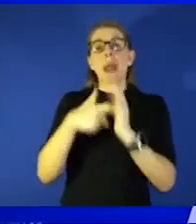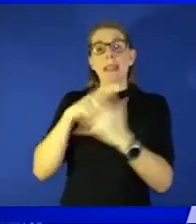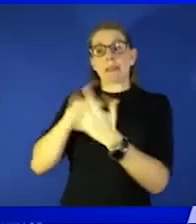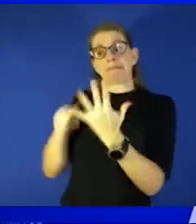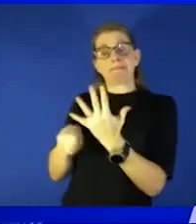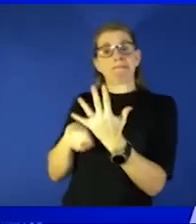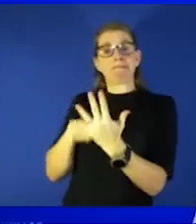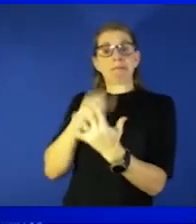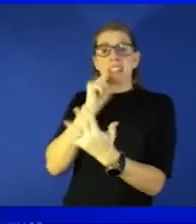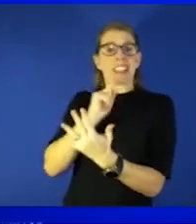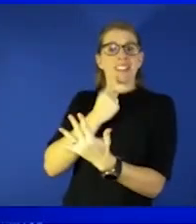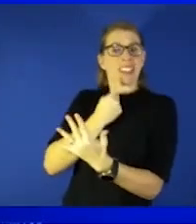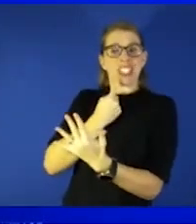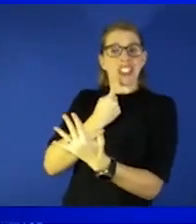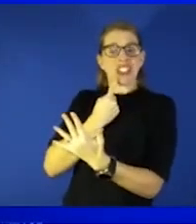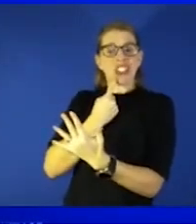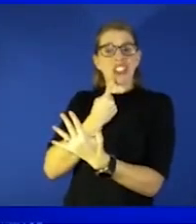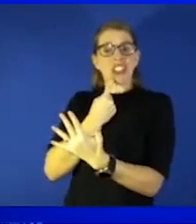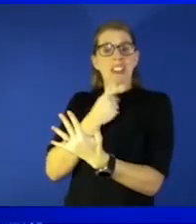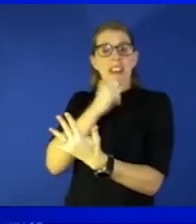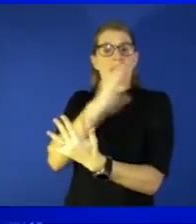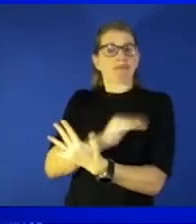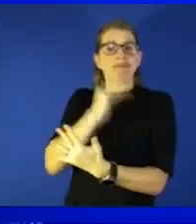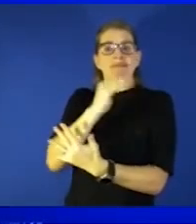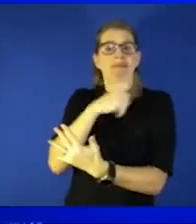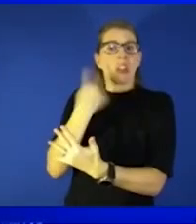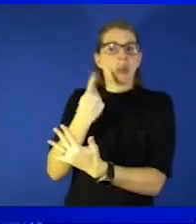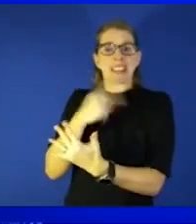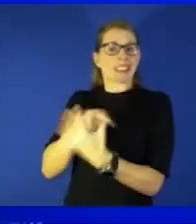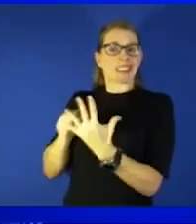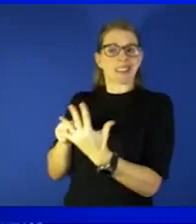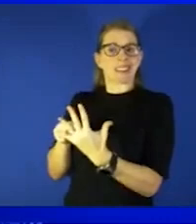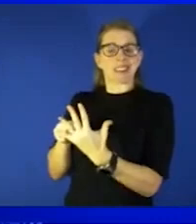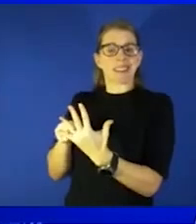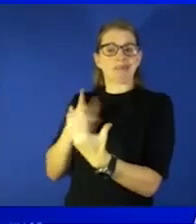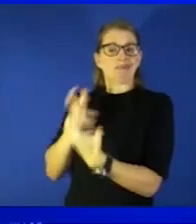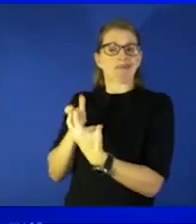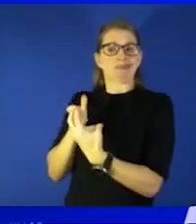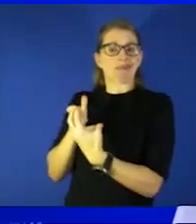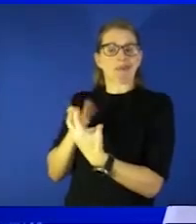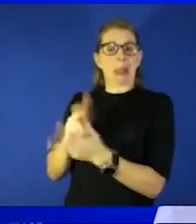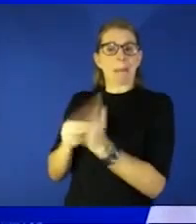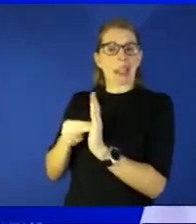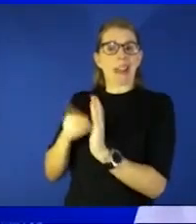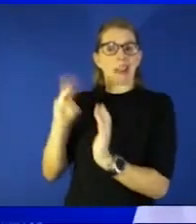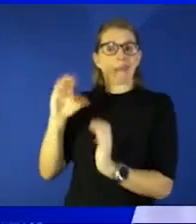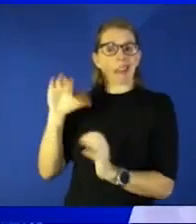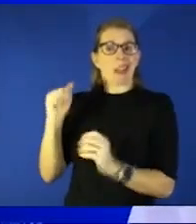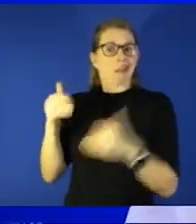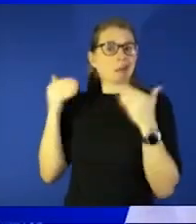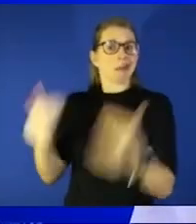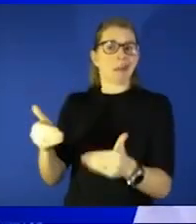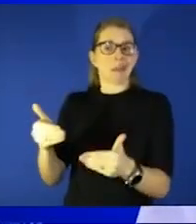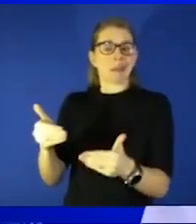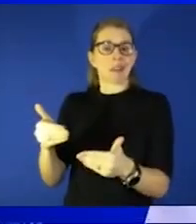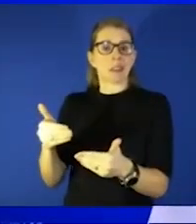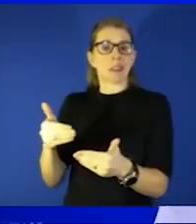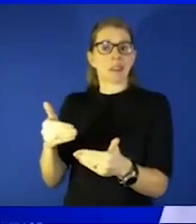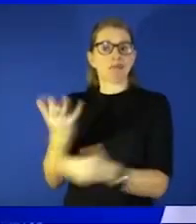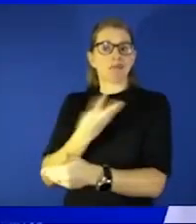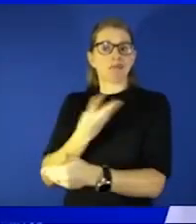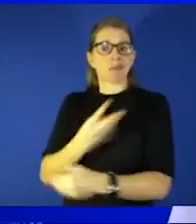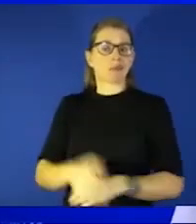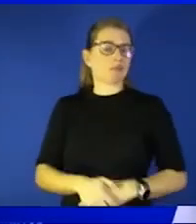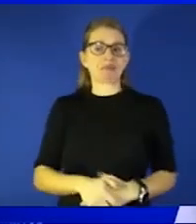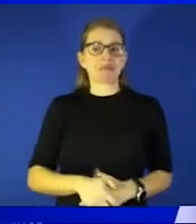you are not at severe high risk of disease that then would enable or have you need to seek medical care